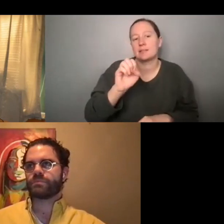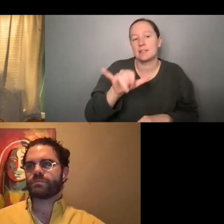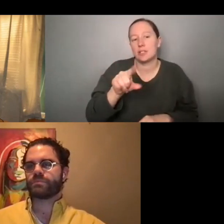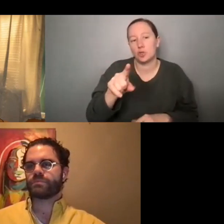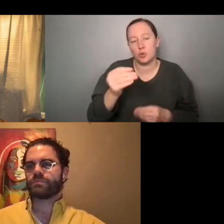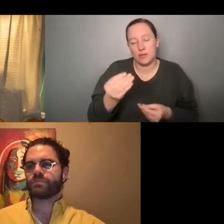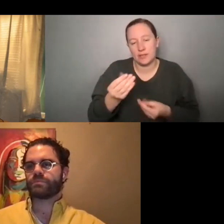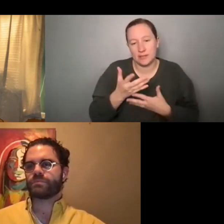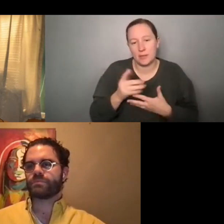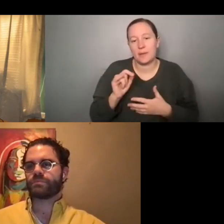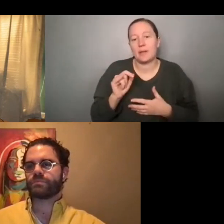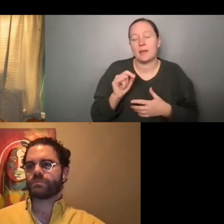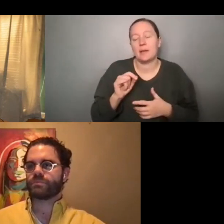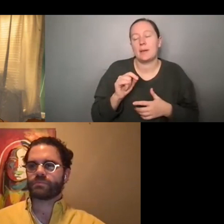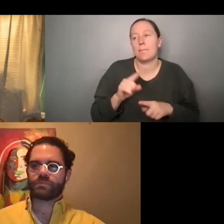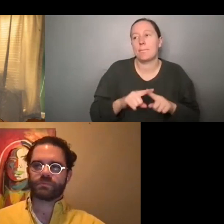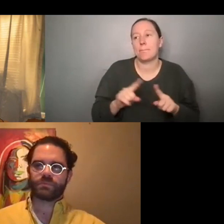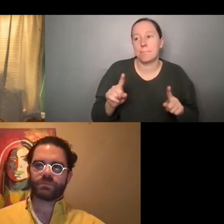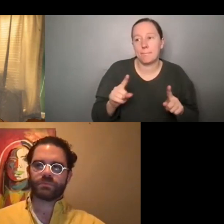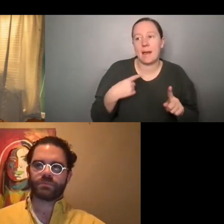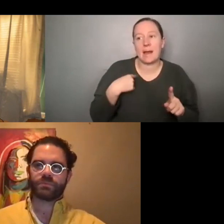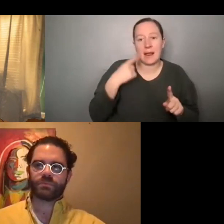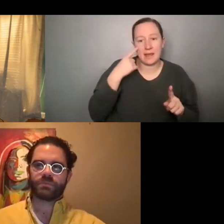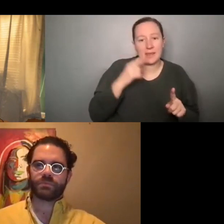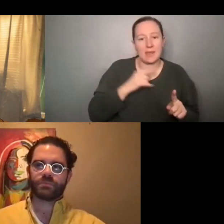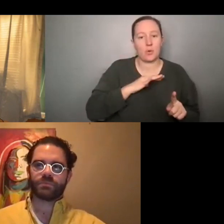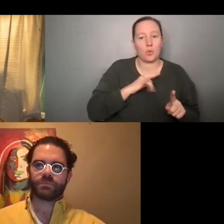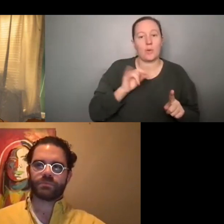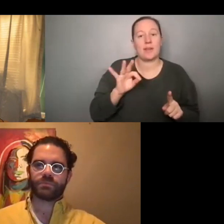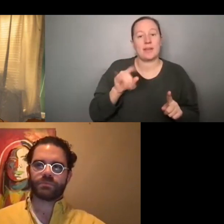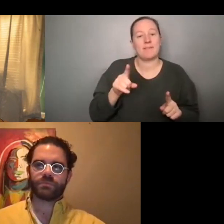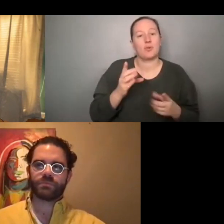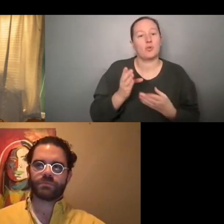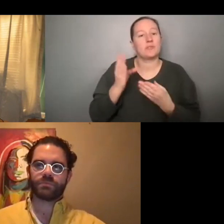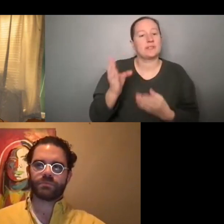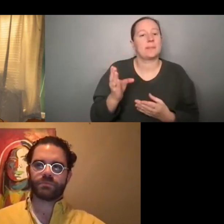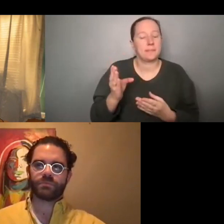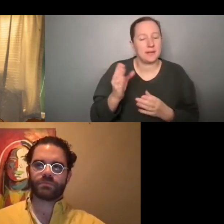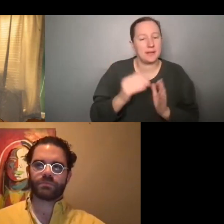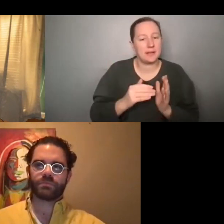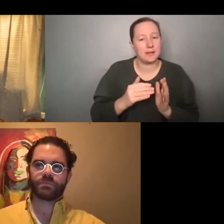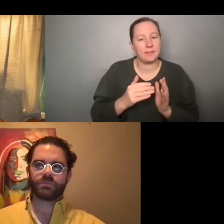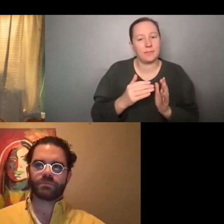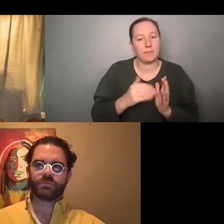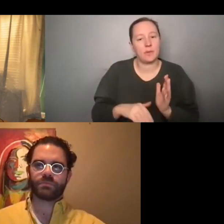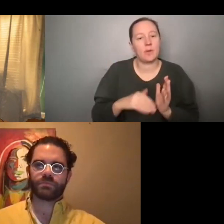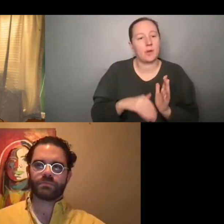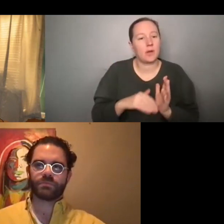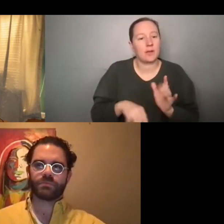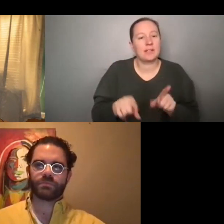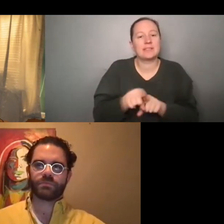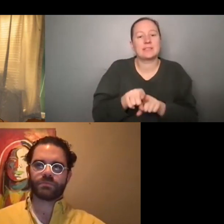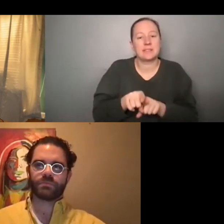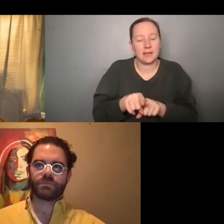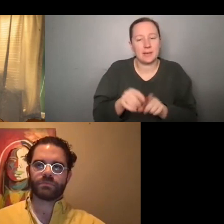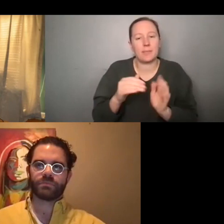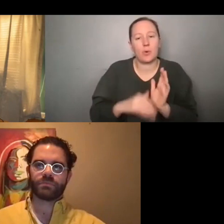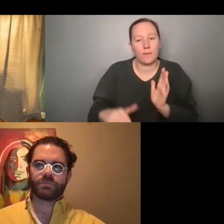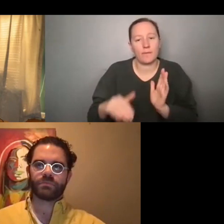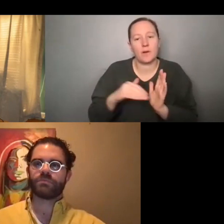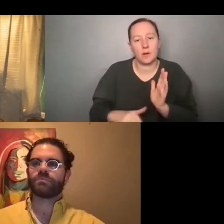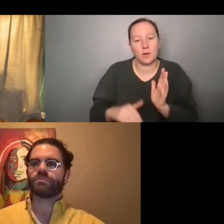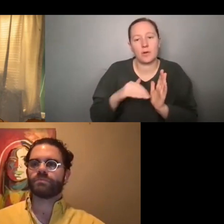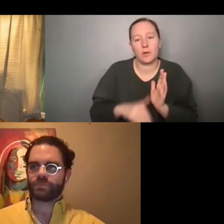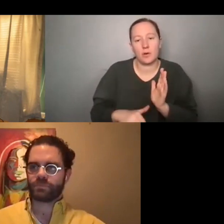think it's cool if you, uh, submit consistently to the same one, like over, like,